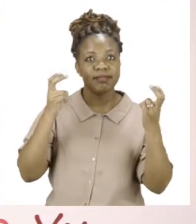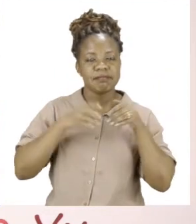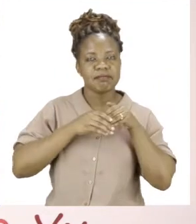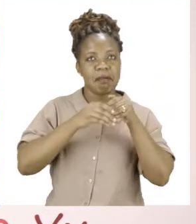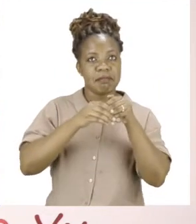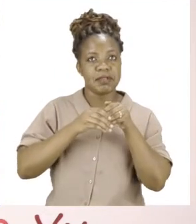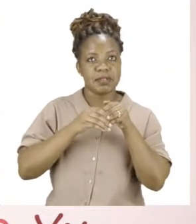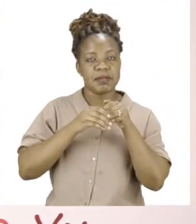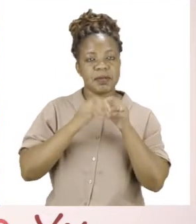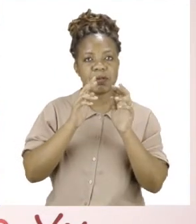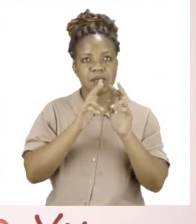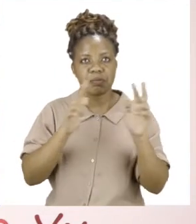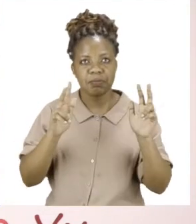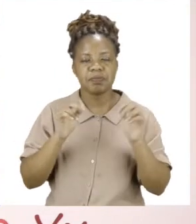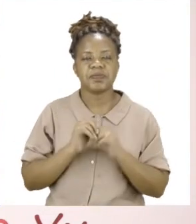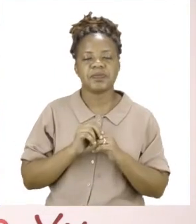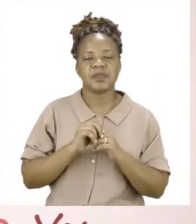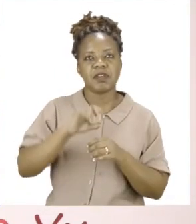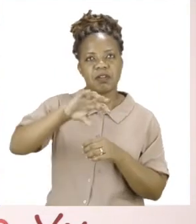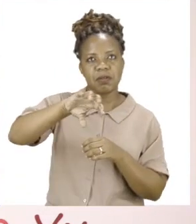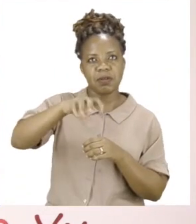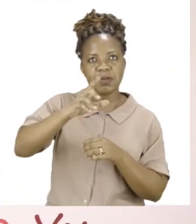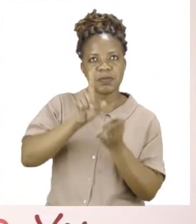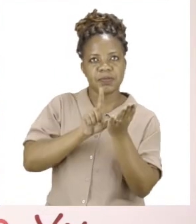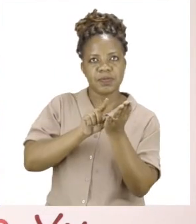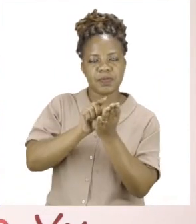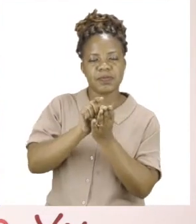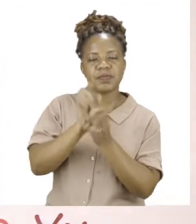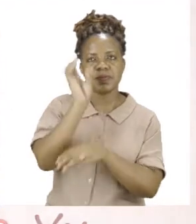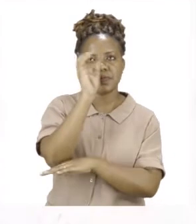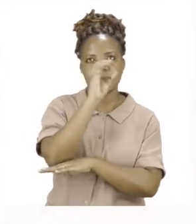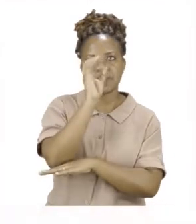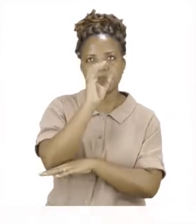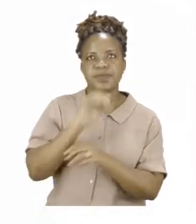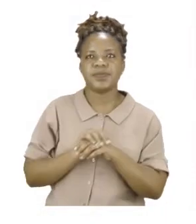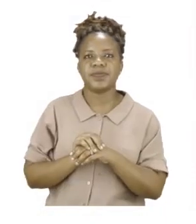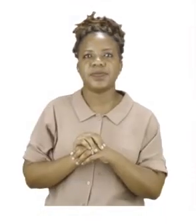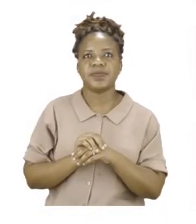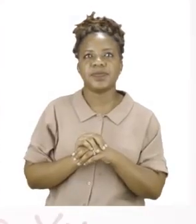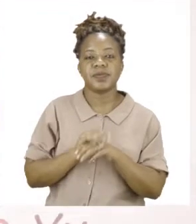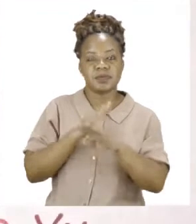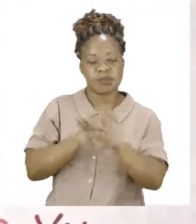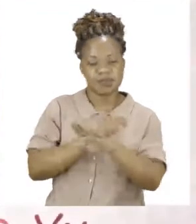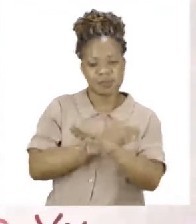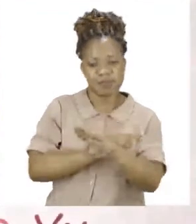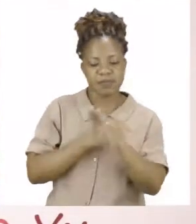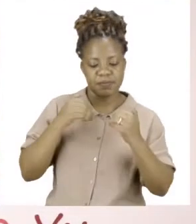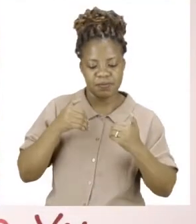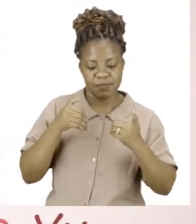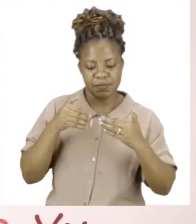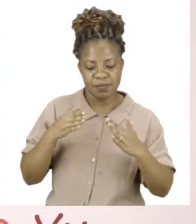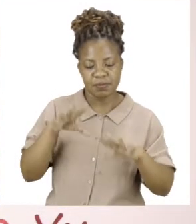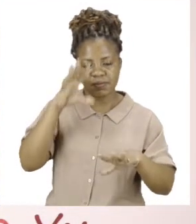Public Transport and Local Media. And before we get into any lessons, boys